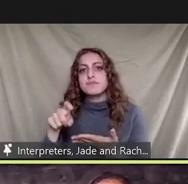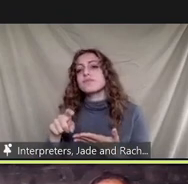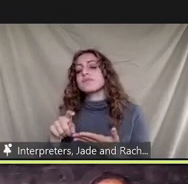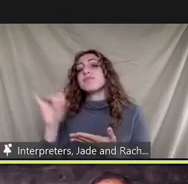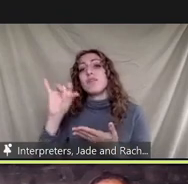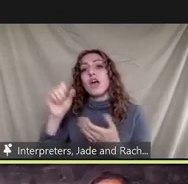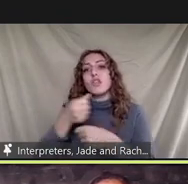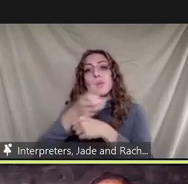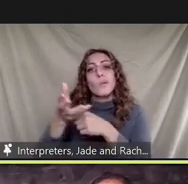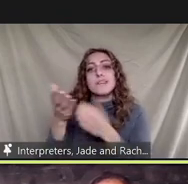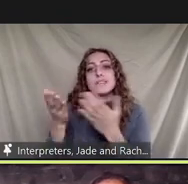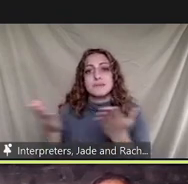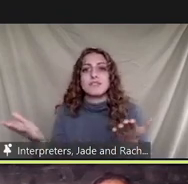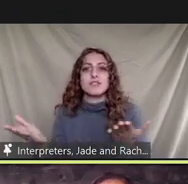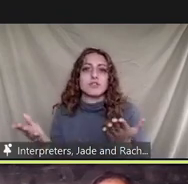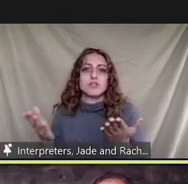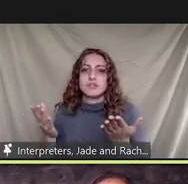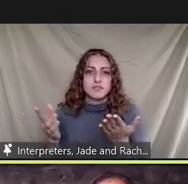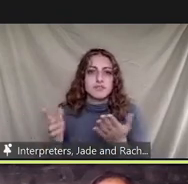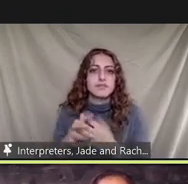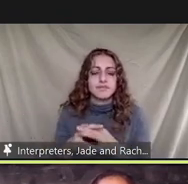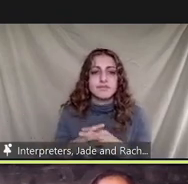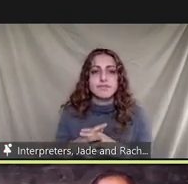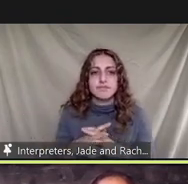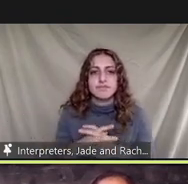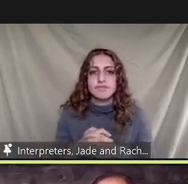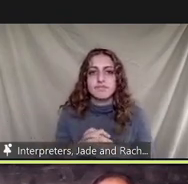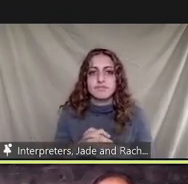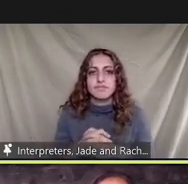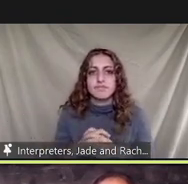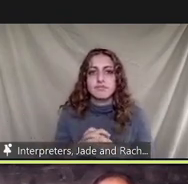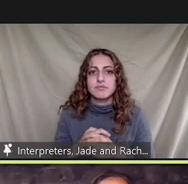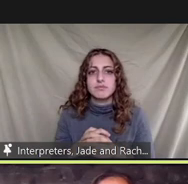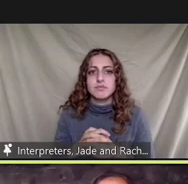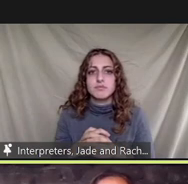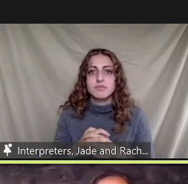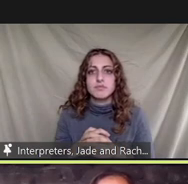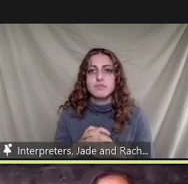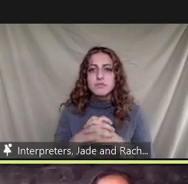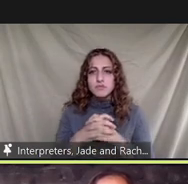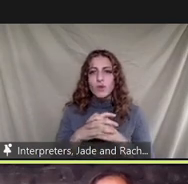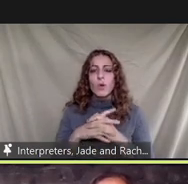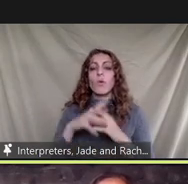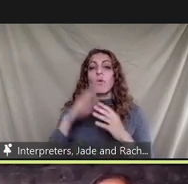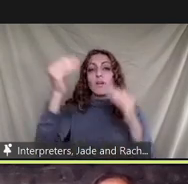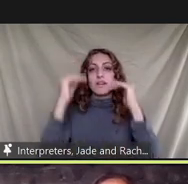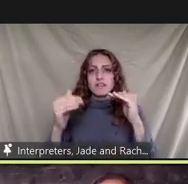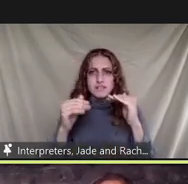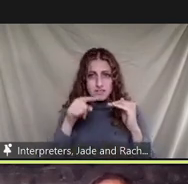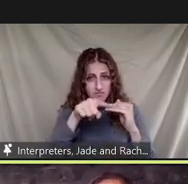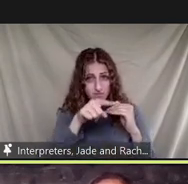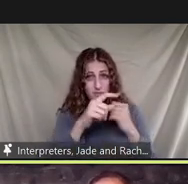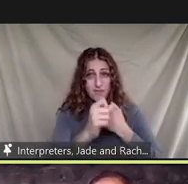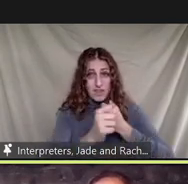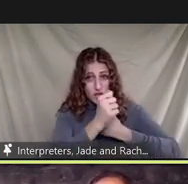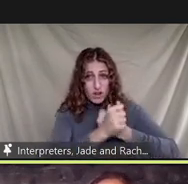materials from industrial processing okay next is to then talk about the toxicity what is the inherent nature